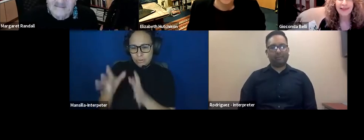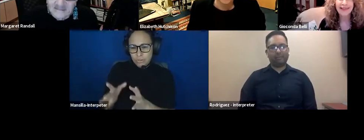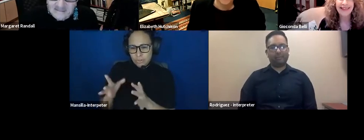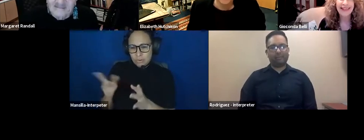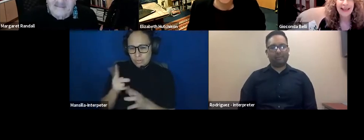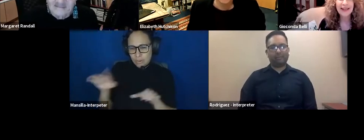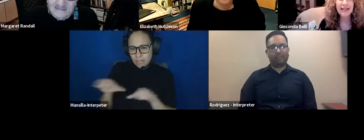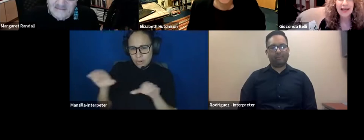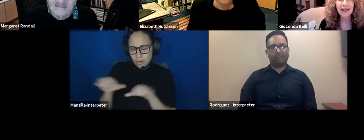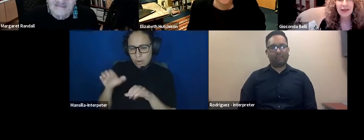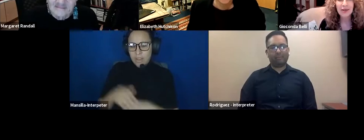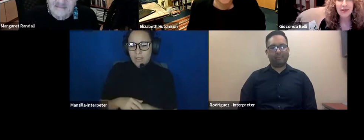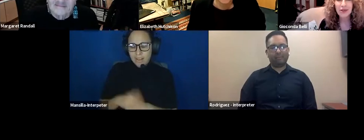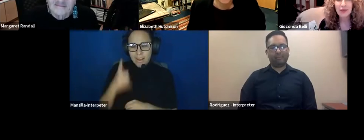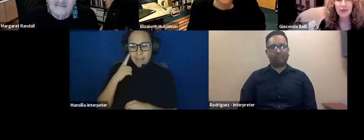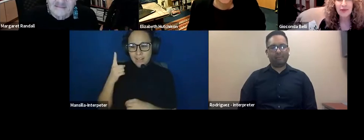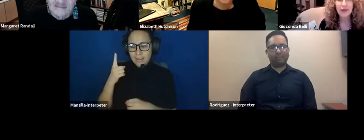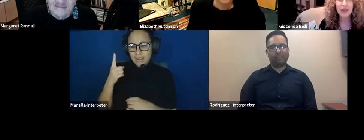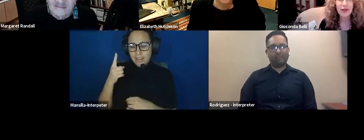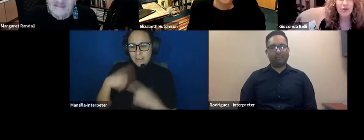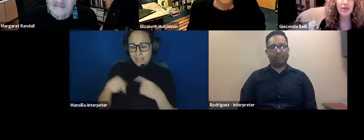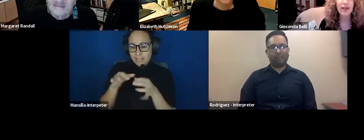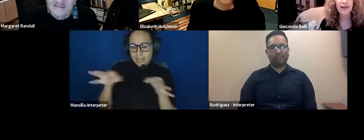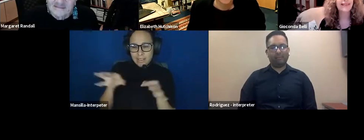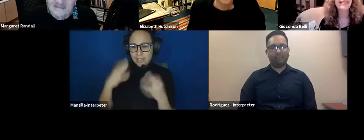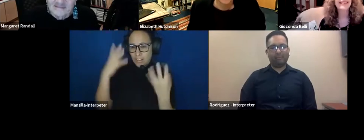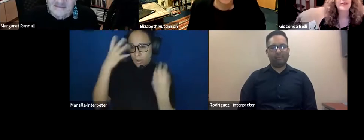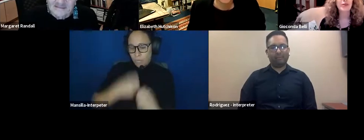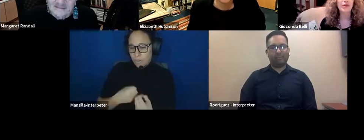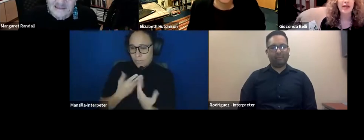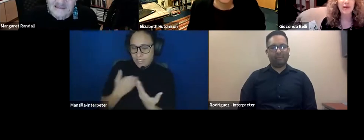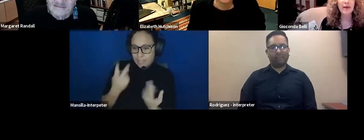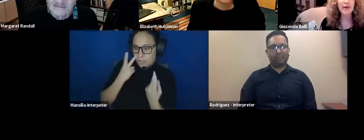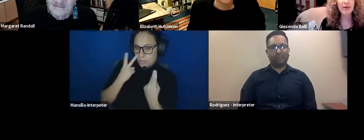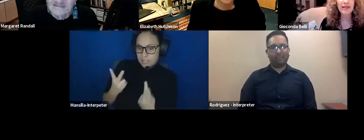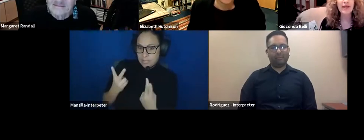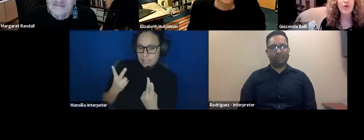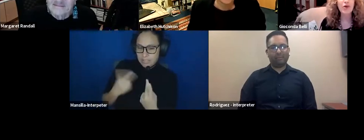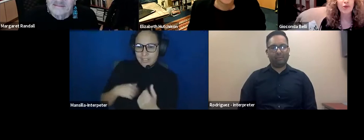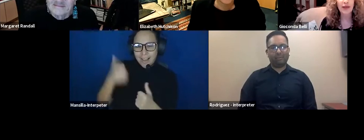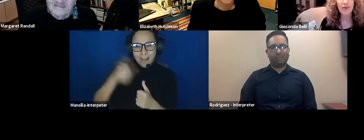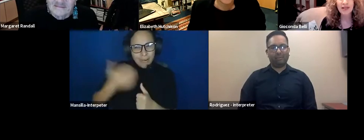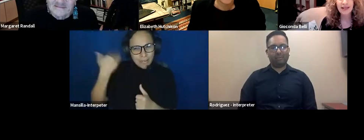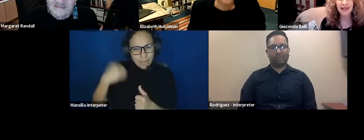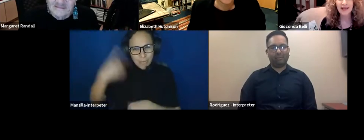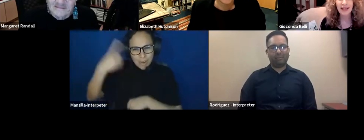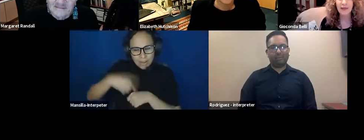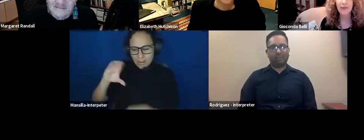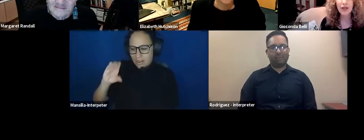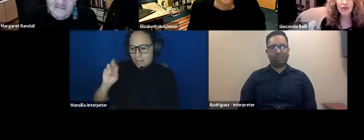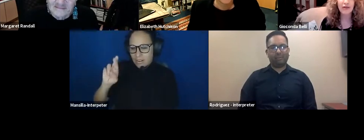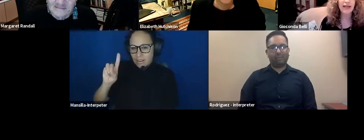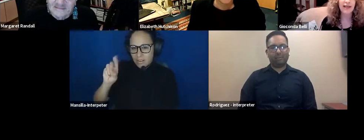doing. I think sign language is such a beautiful thing to see. You know, I remember once in Cordoba, was in